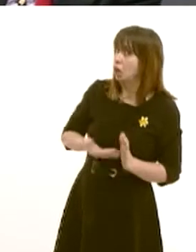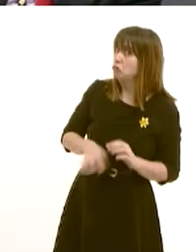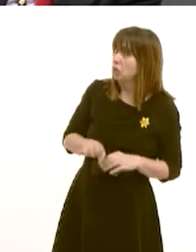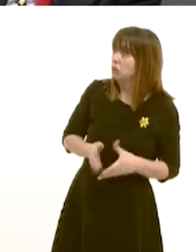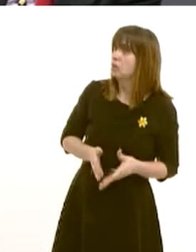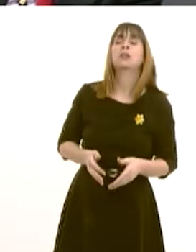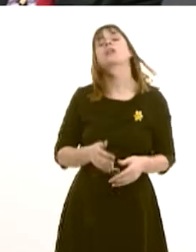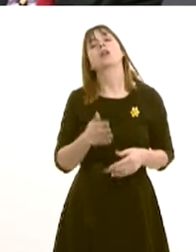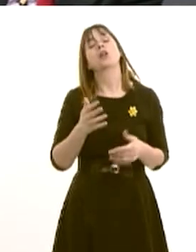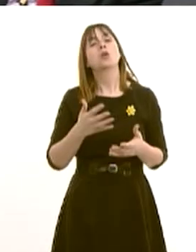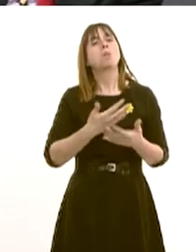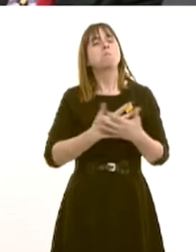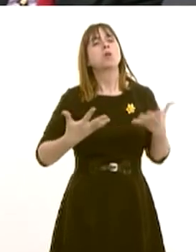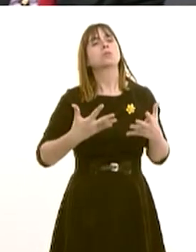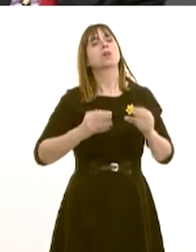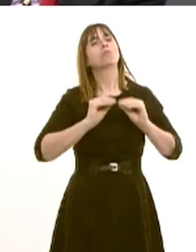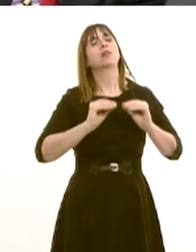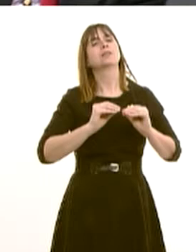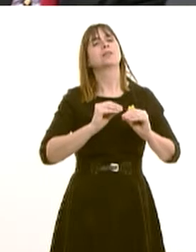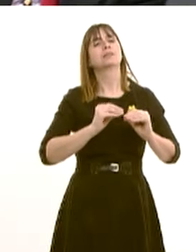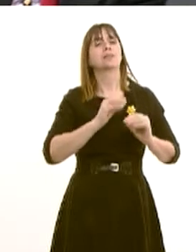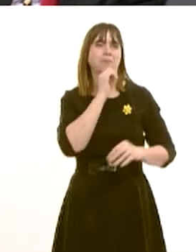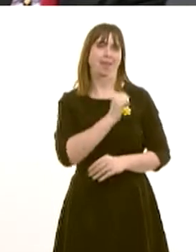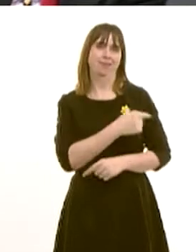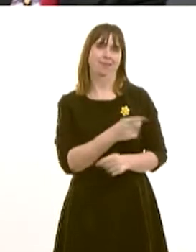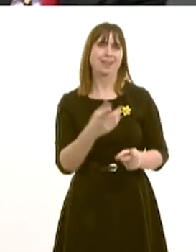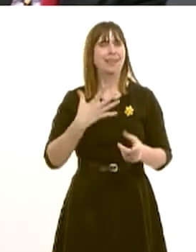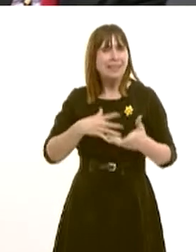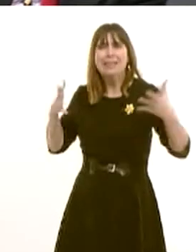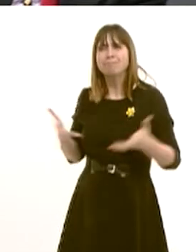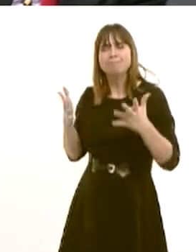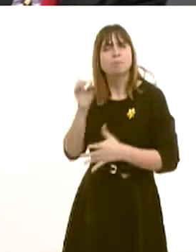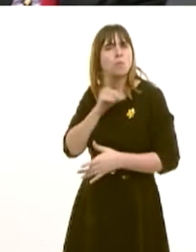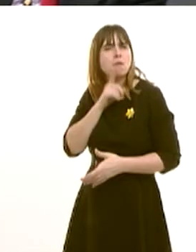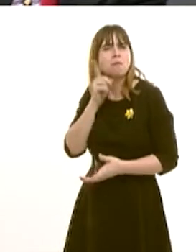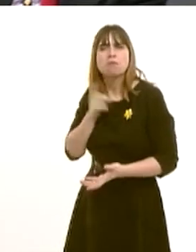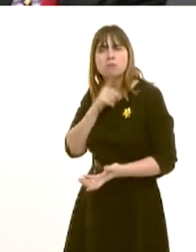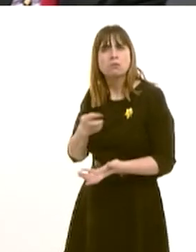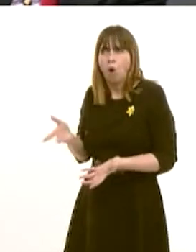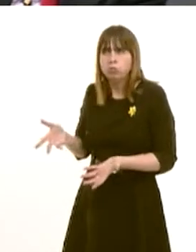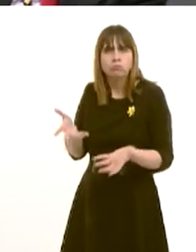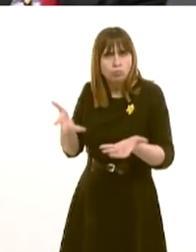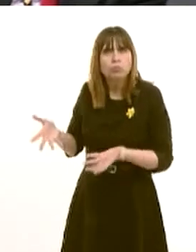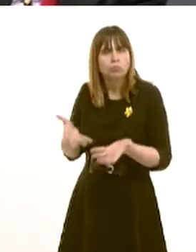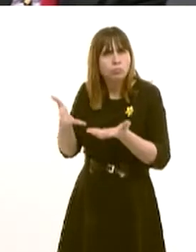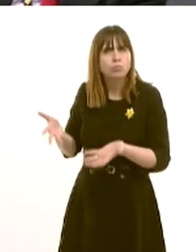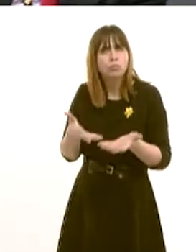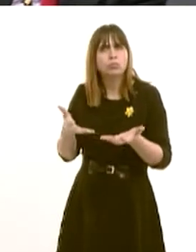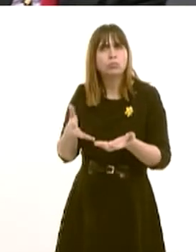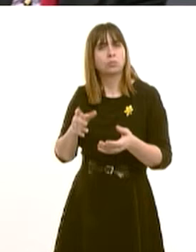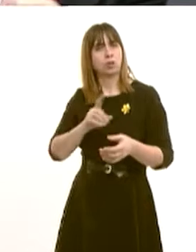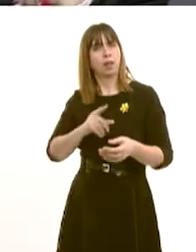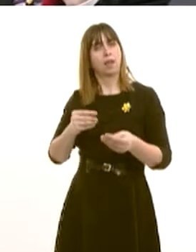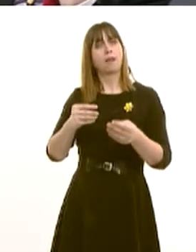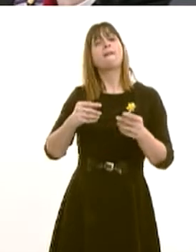tend to be male, so more needs to be done to encourage women into these roles, and the cross-party women in the economy group has put